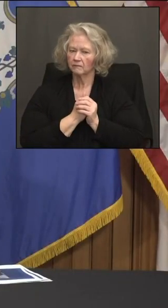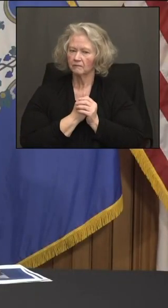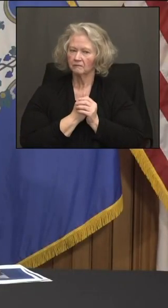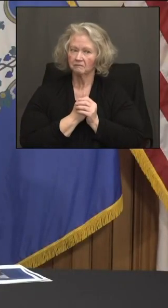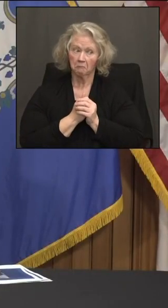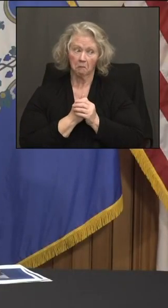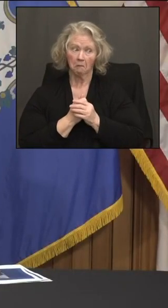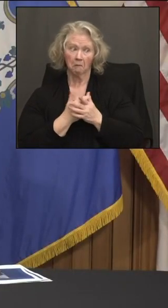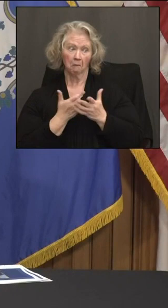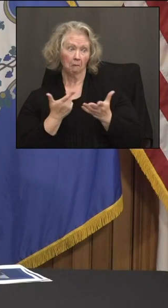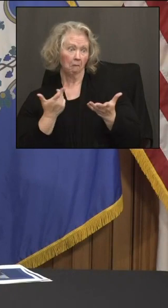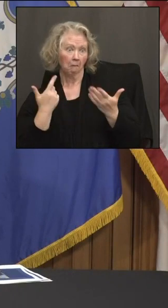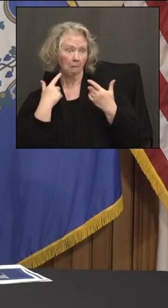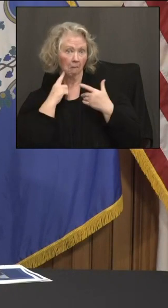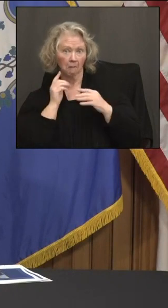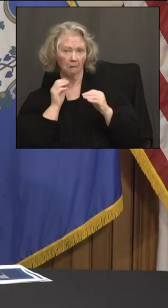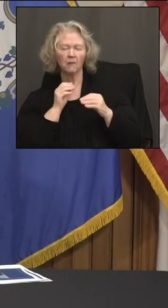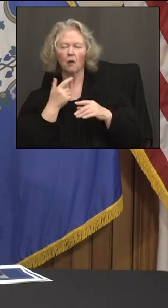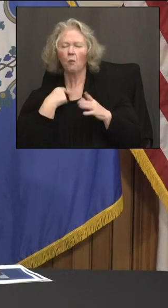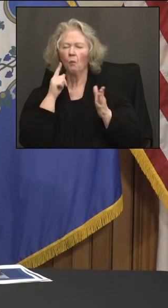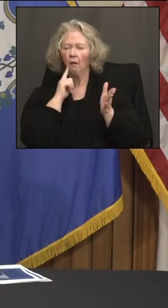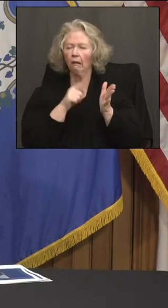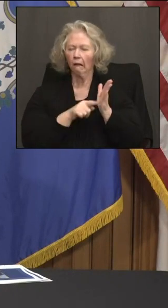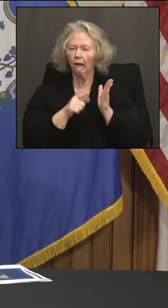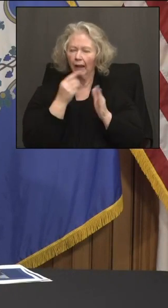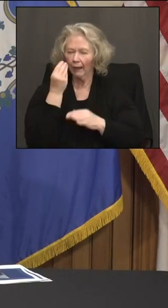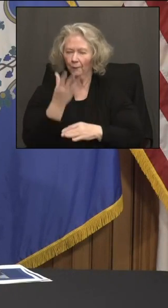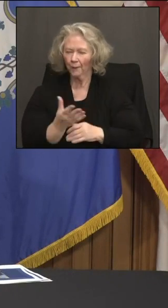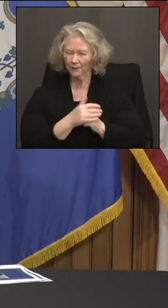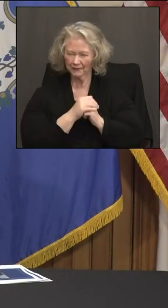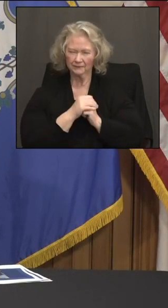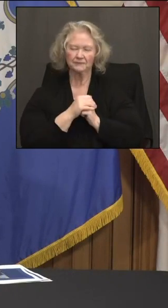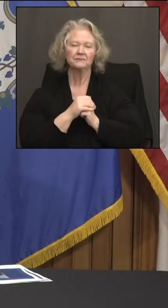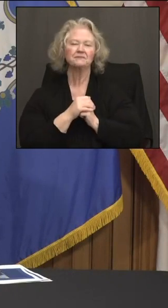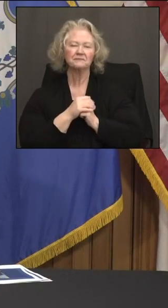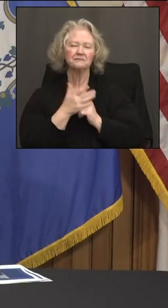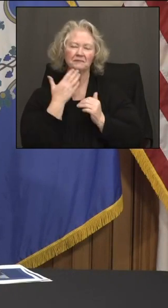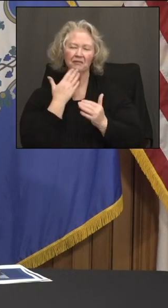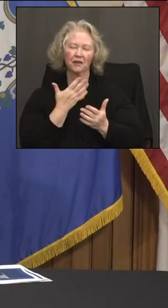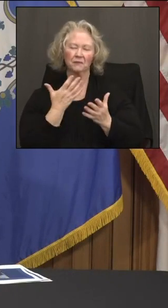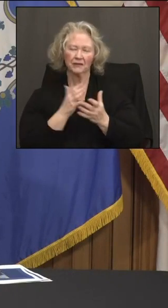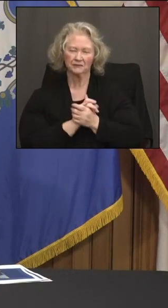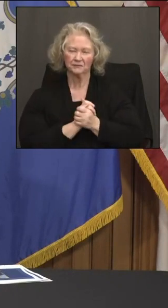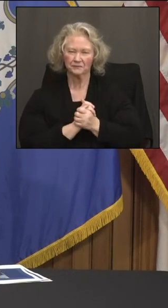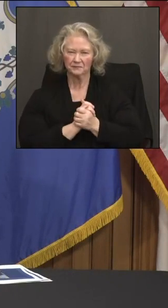Not an answer. We got to get back to you on that, Sue. Okay. All right. Thanks so much.